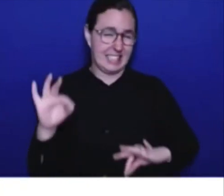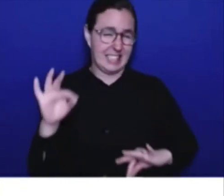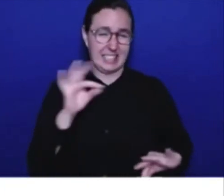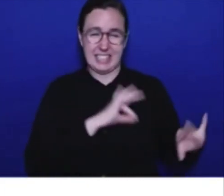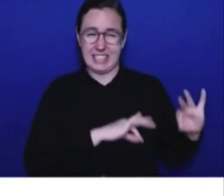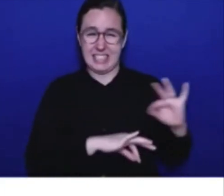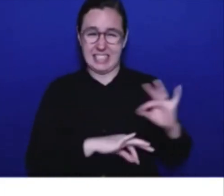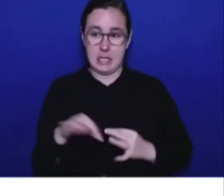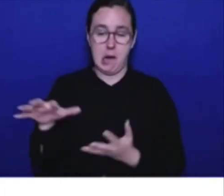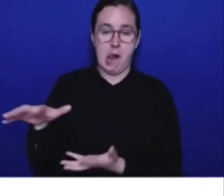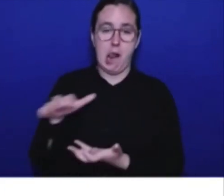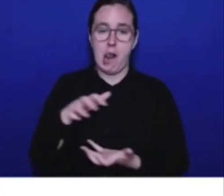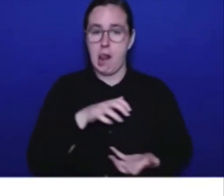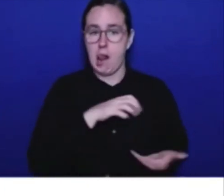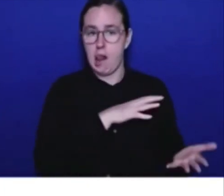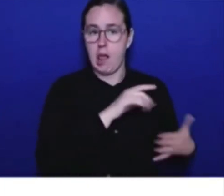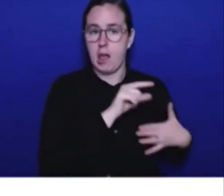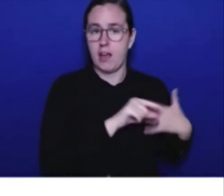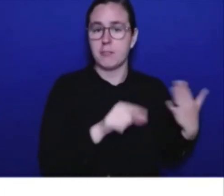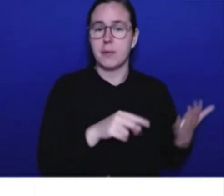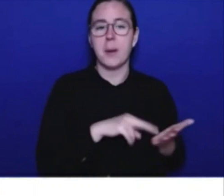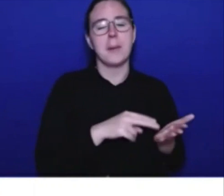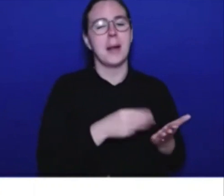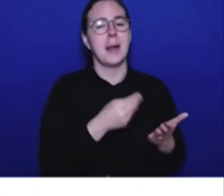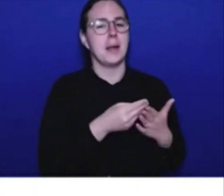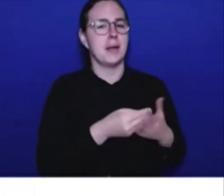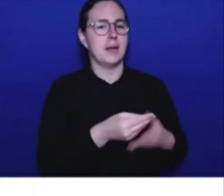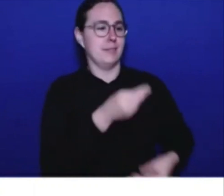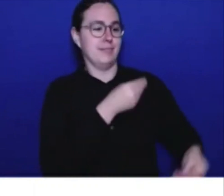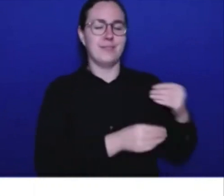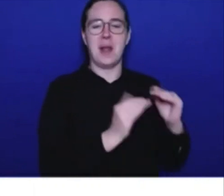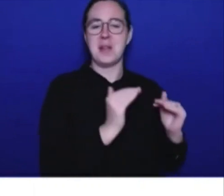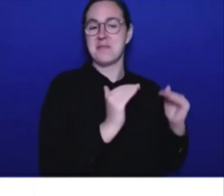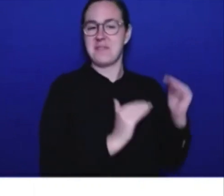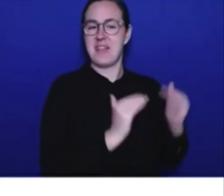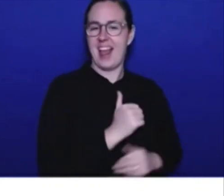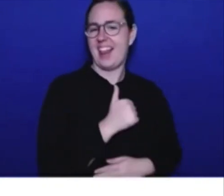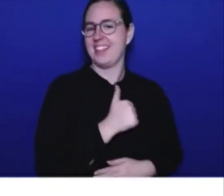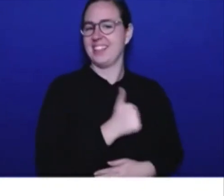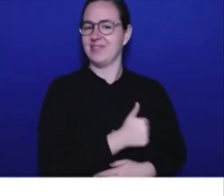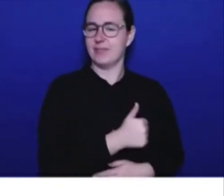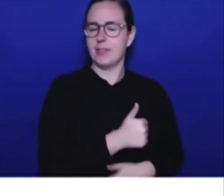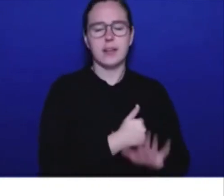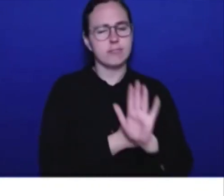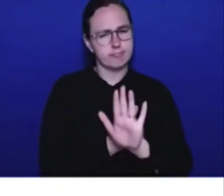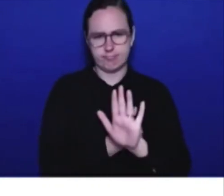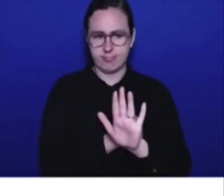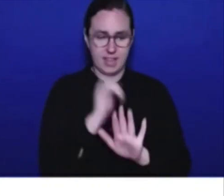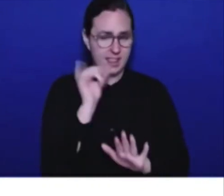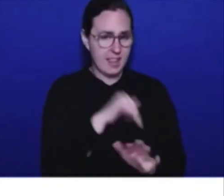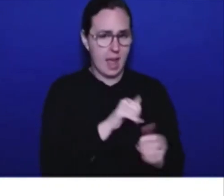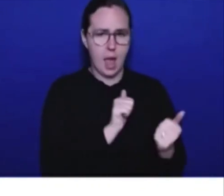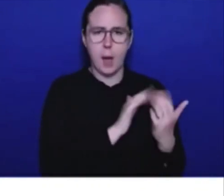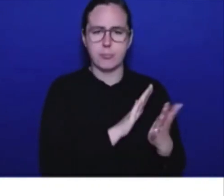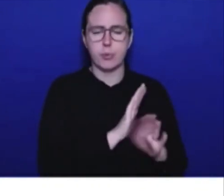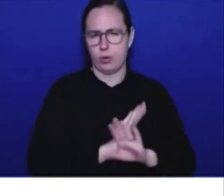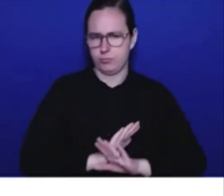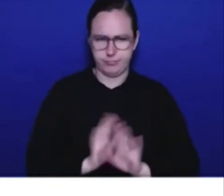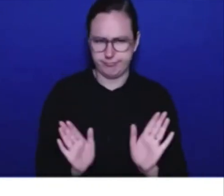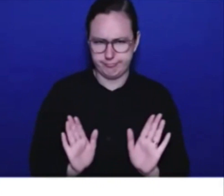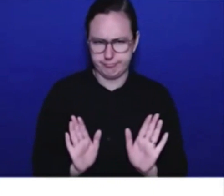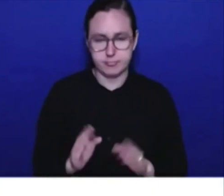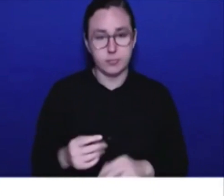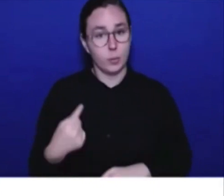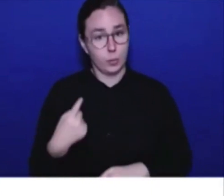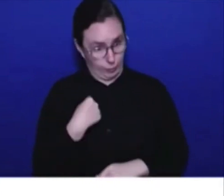We couldn't afford that kind of approach then, and we sure can't afford it now. When we took office, we got down to work. We reversed